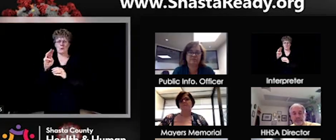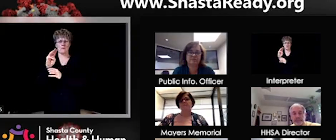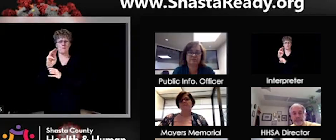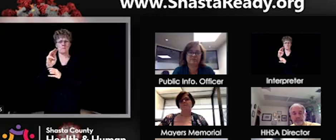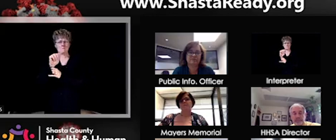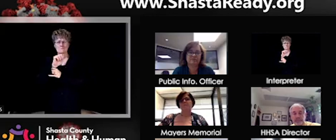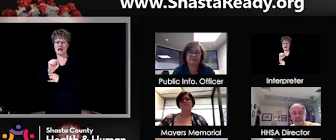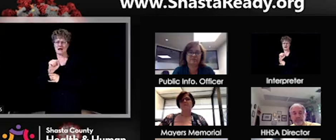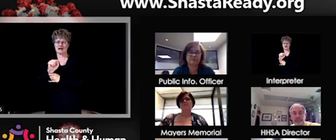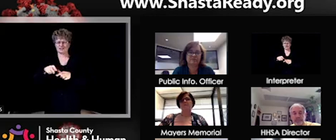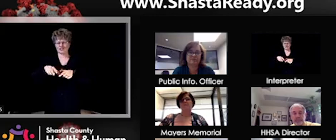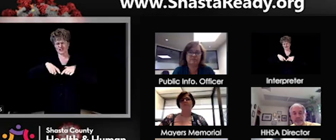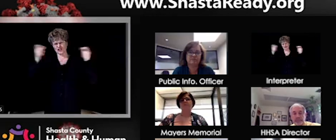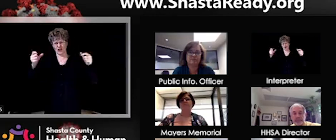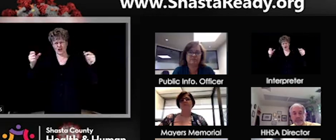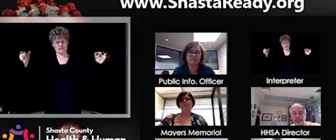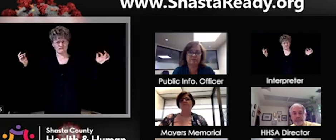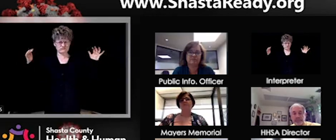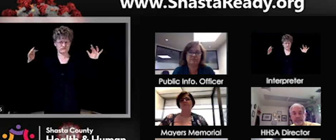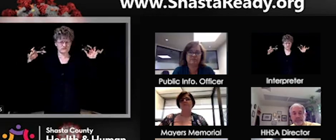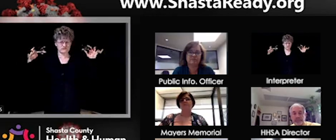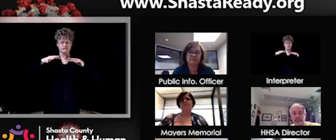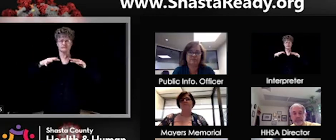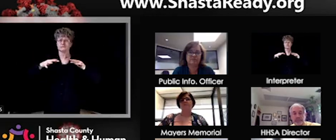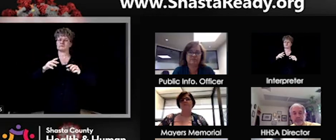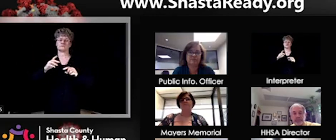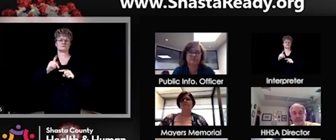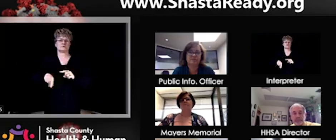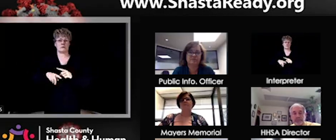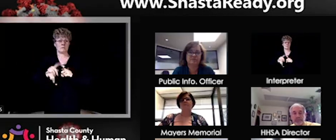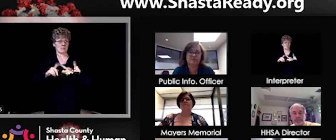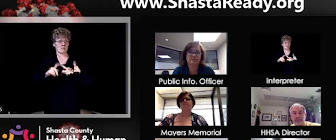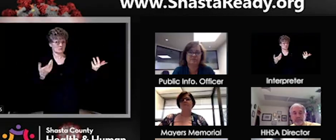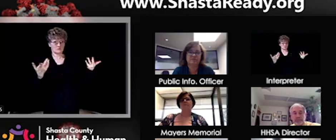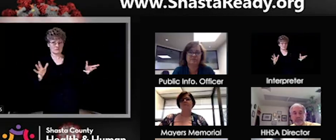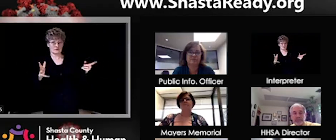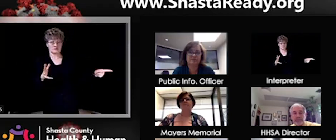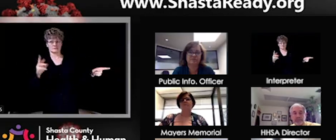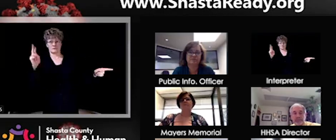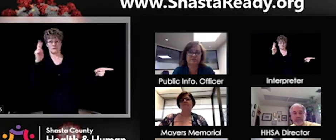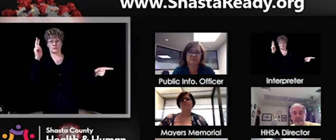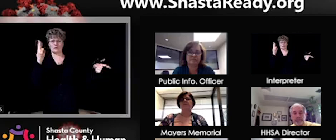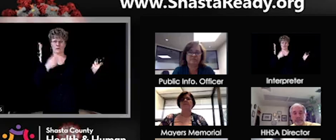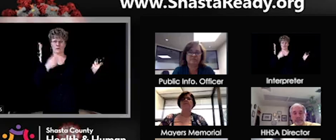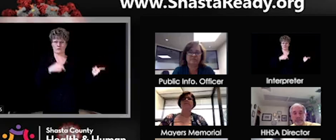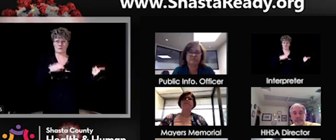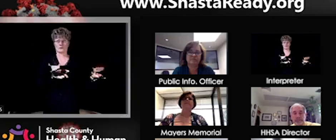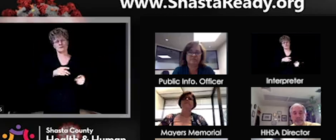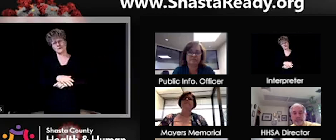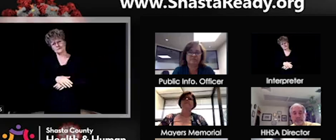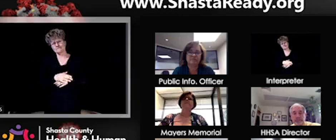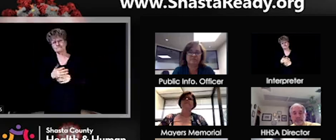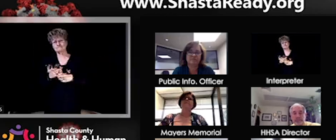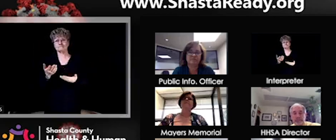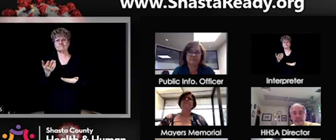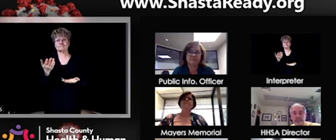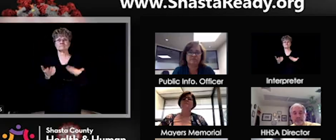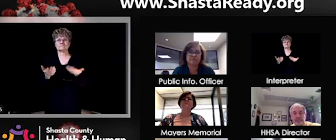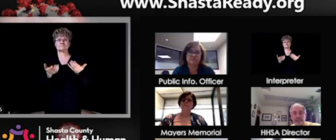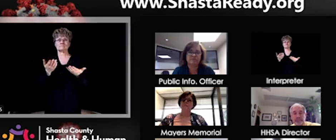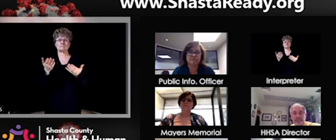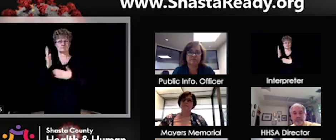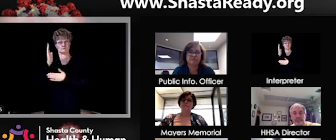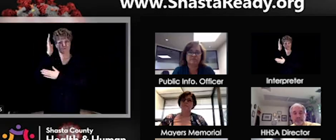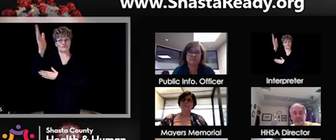gatherings. Obviously the rodeo happened. Do you, let's say for a next event, if a mass